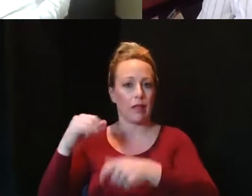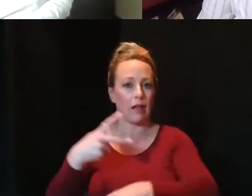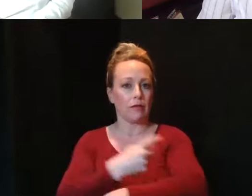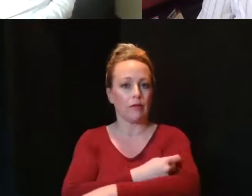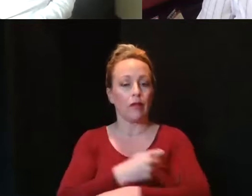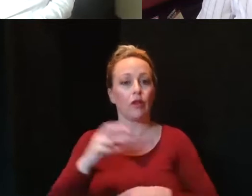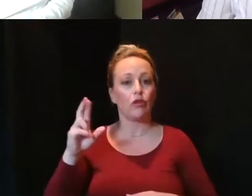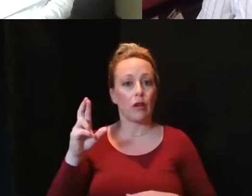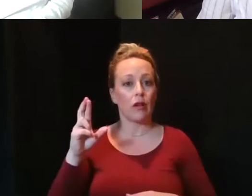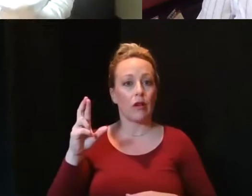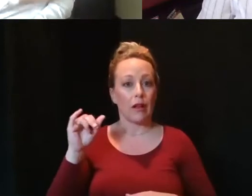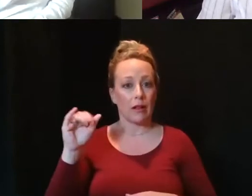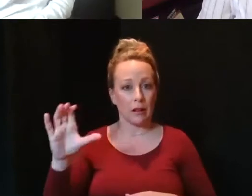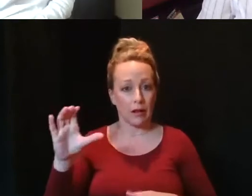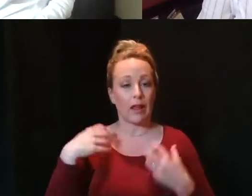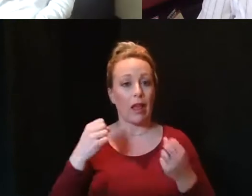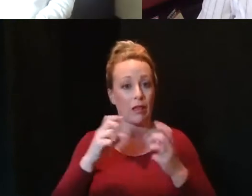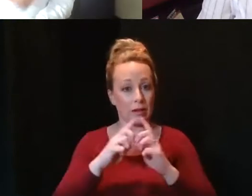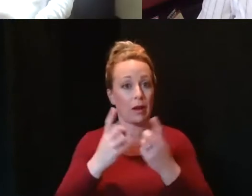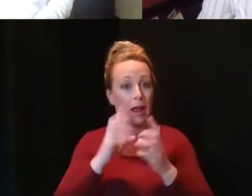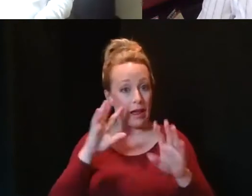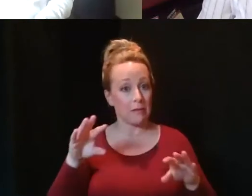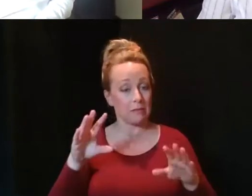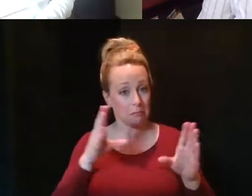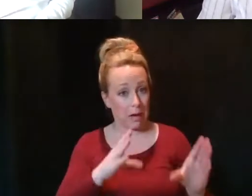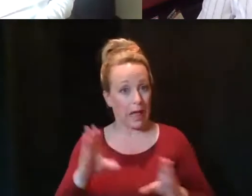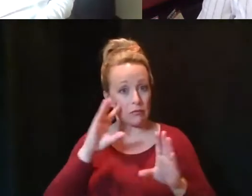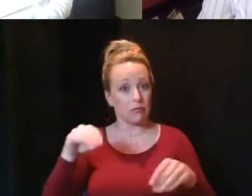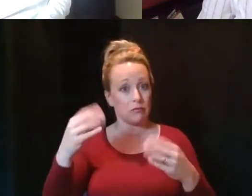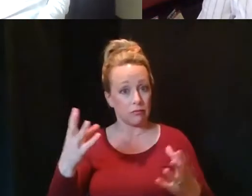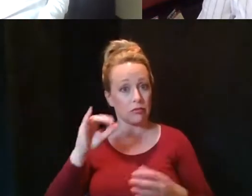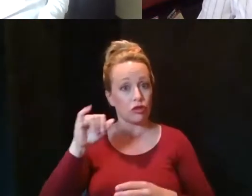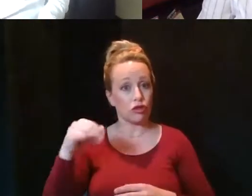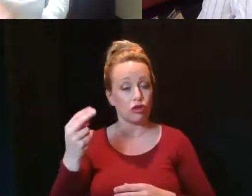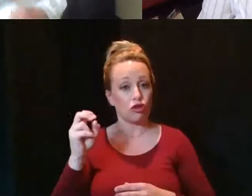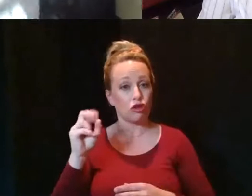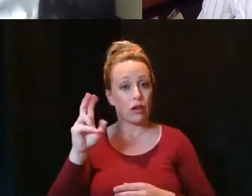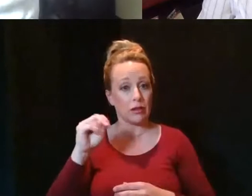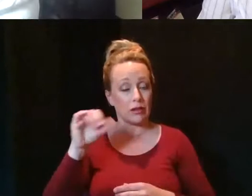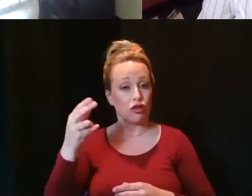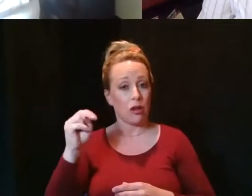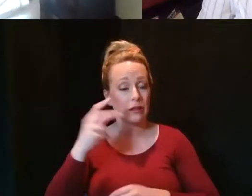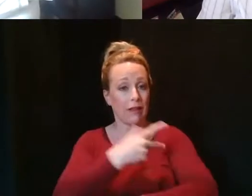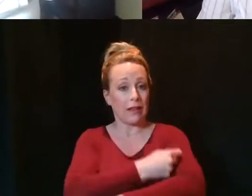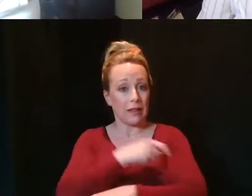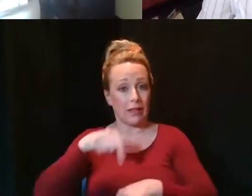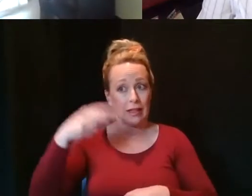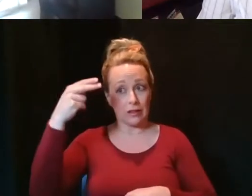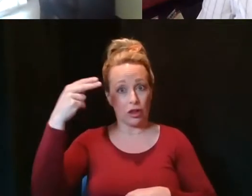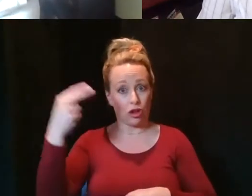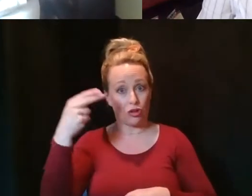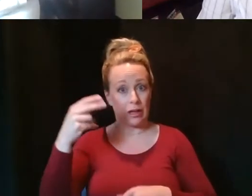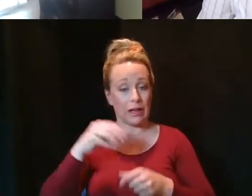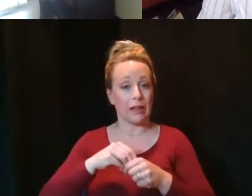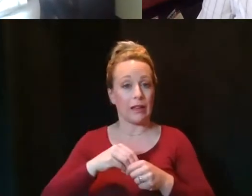Health Department had planned to give Johnson & Johnson vaccine at this Thursday's clinic in Milan, and now we